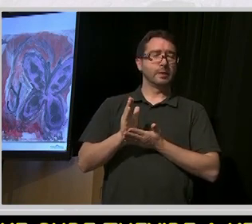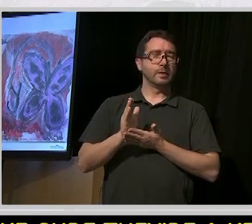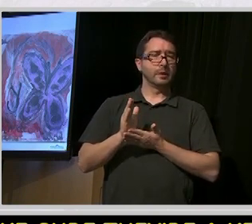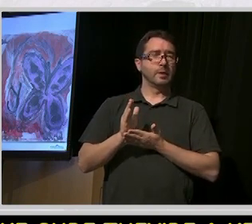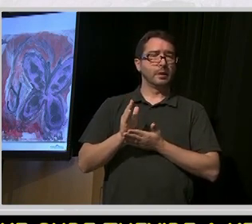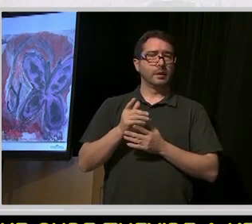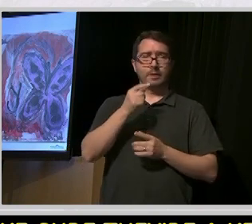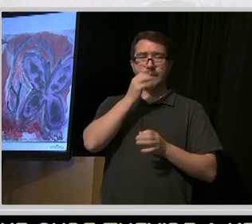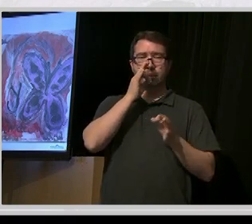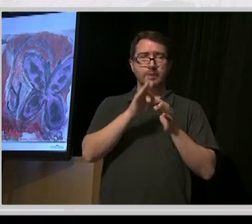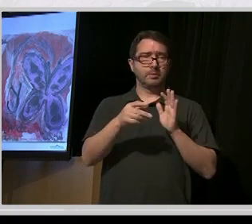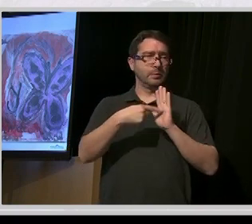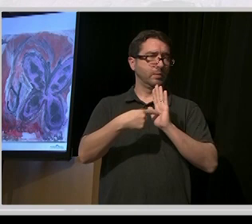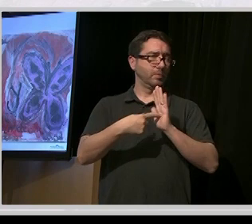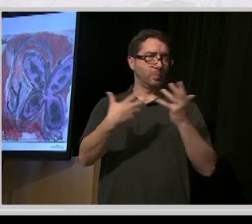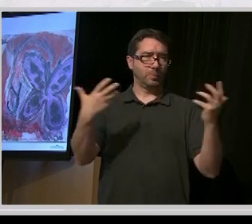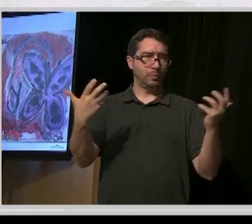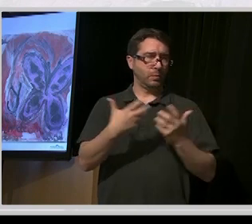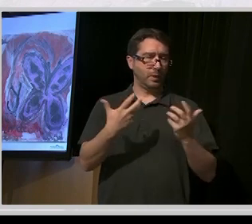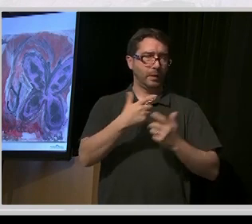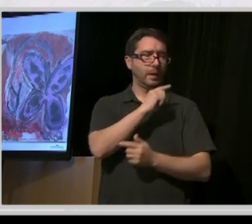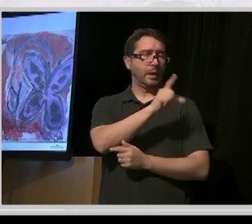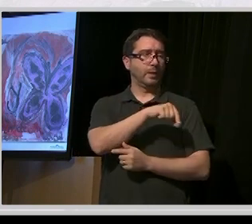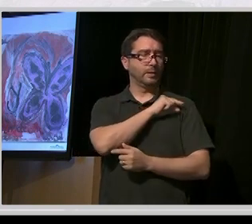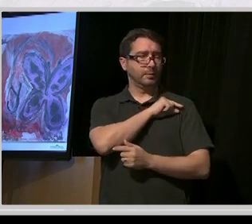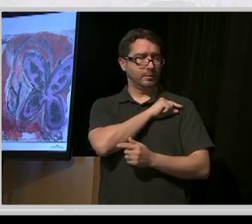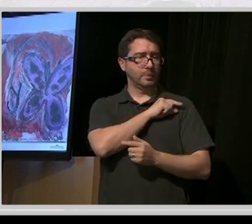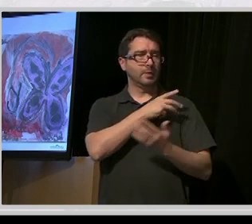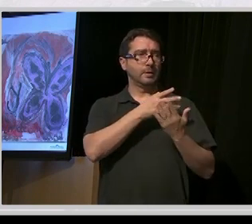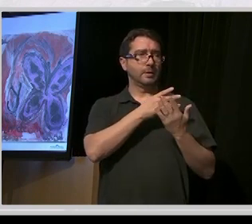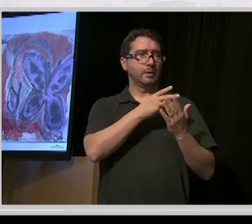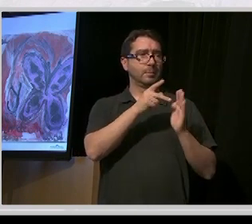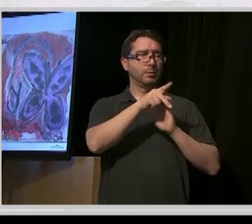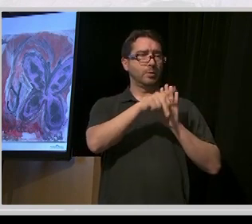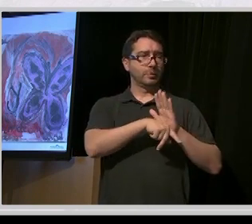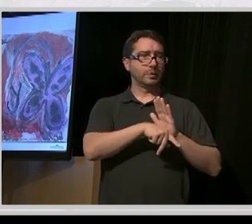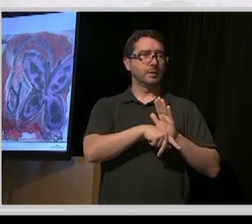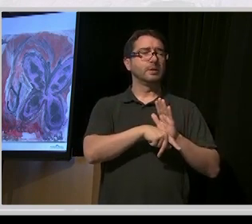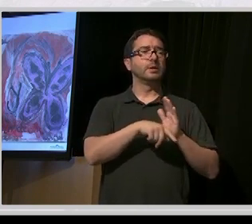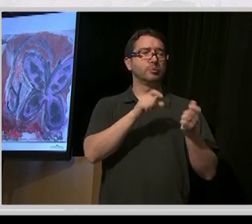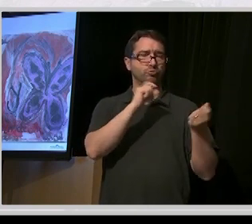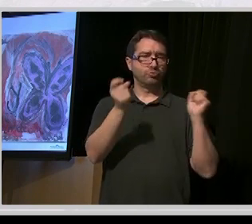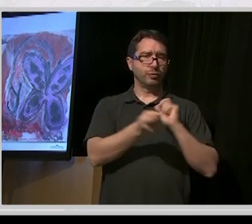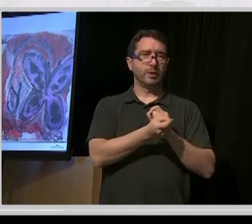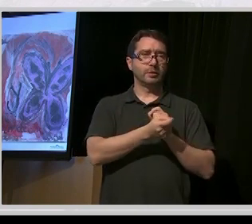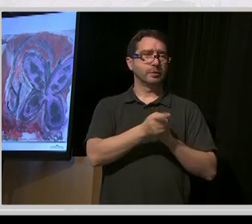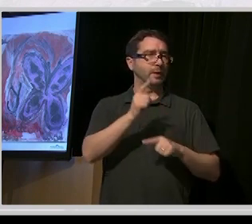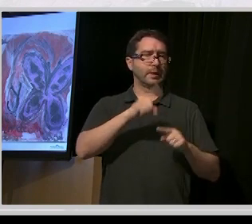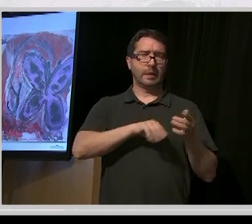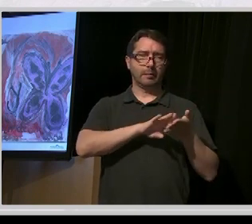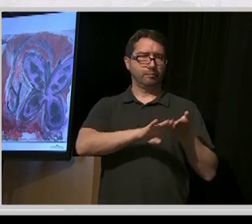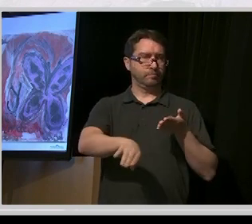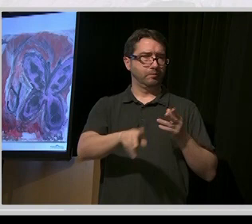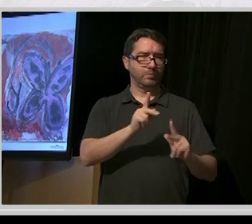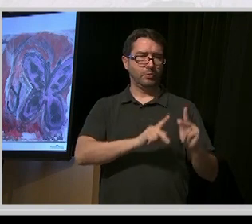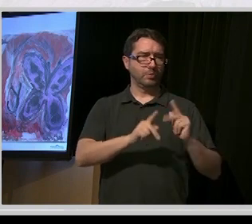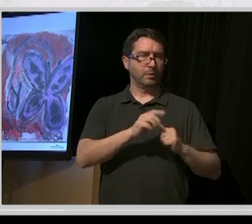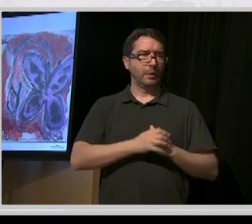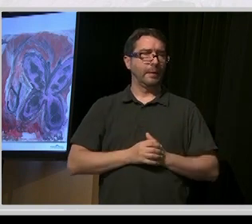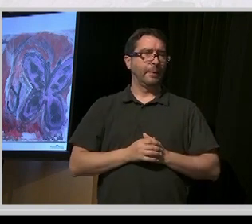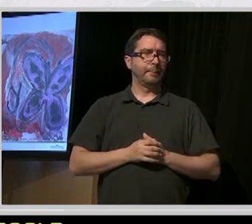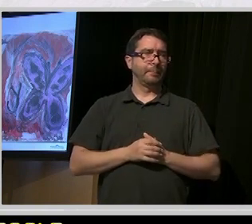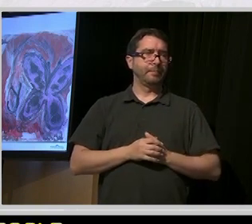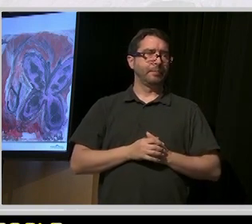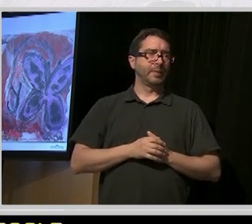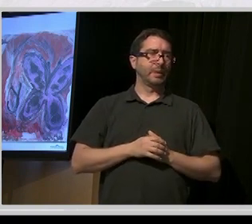policy had to be changed to stop excluding people. Okay? As an example. There will be a disability workforce plan. There's